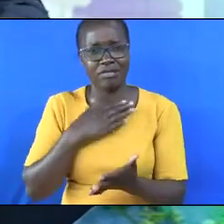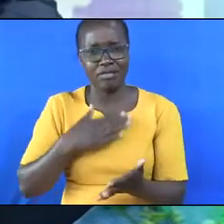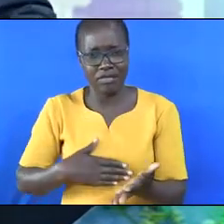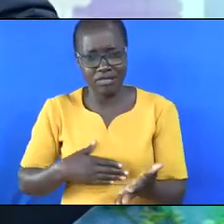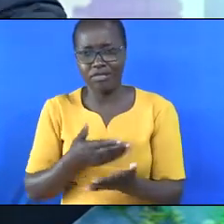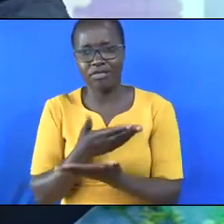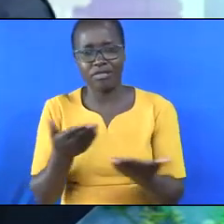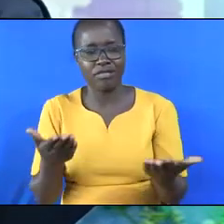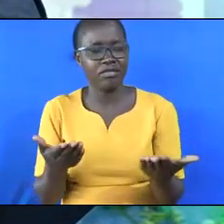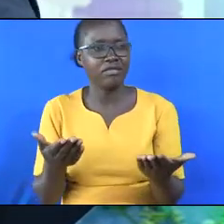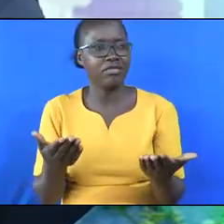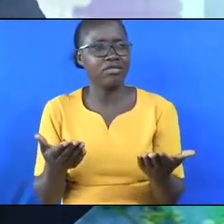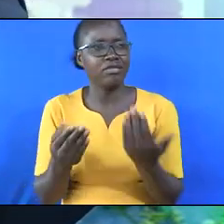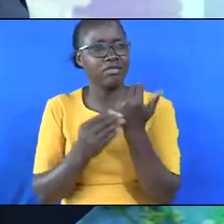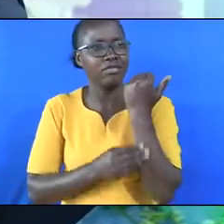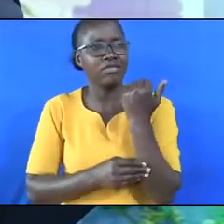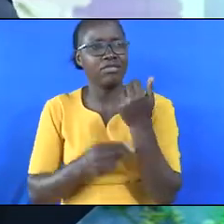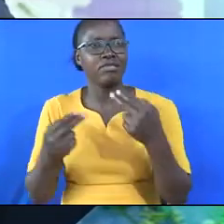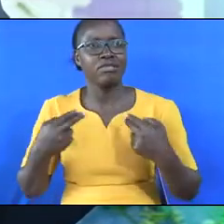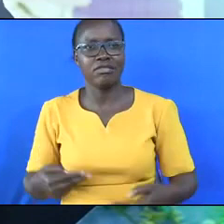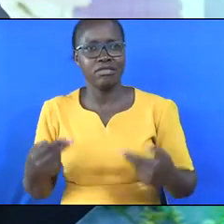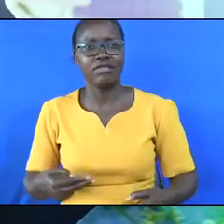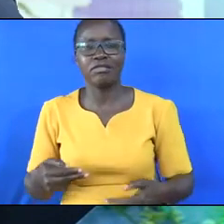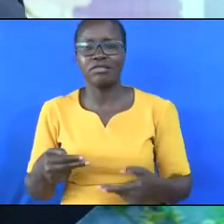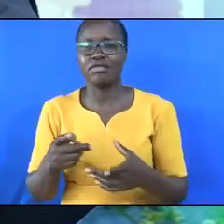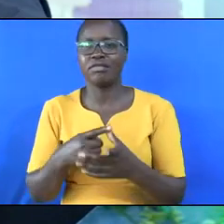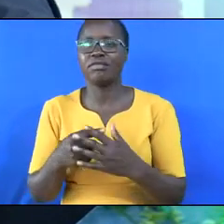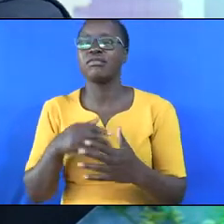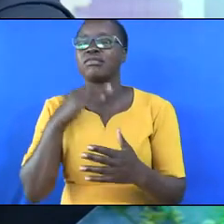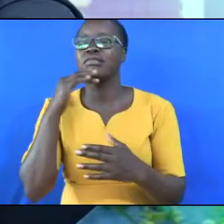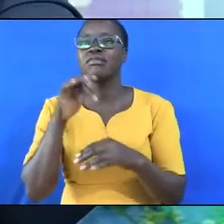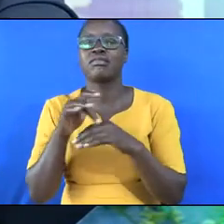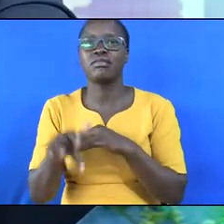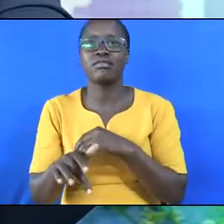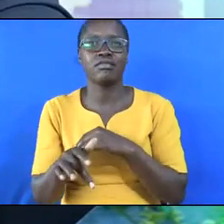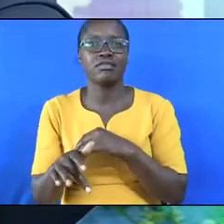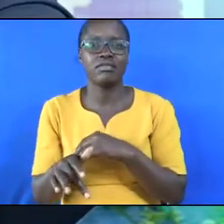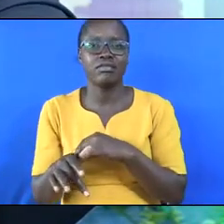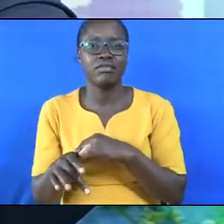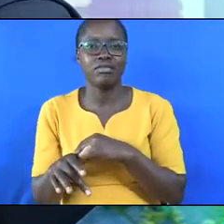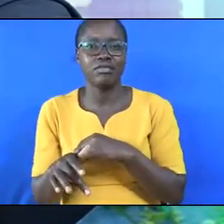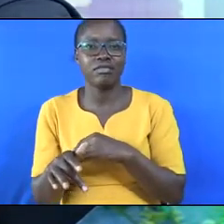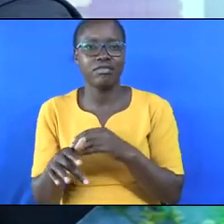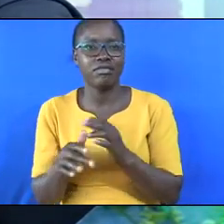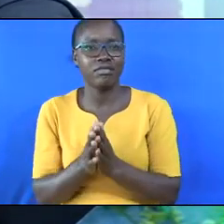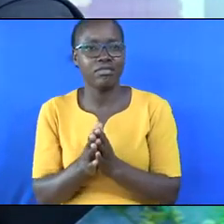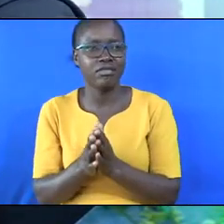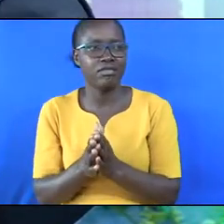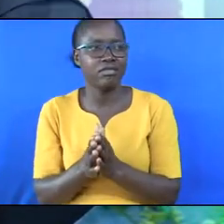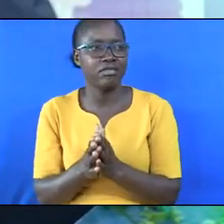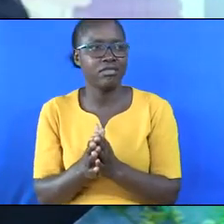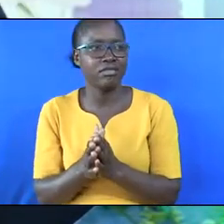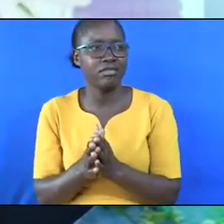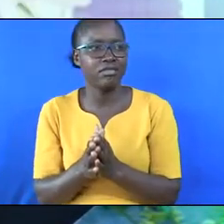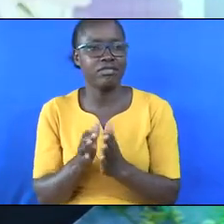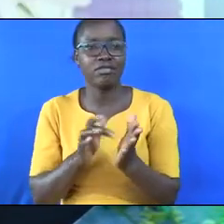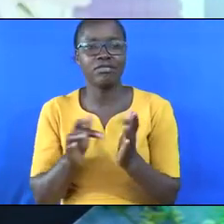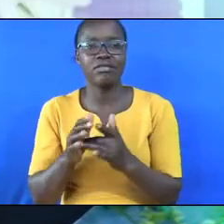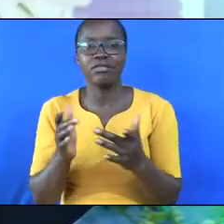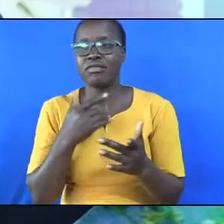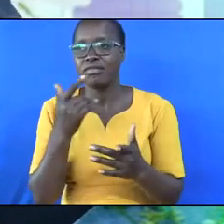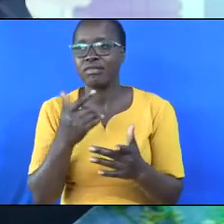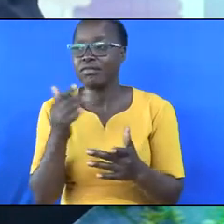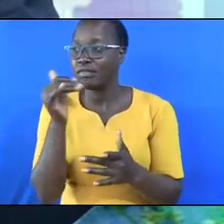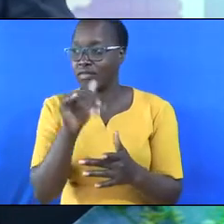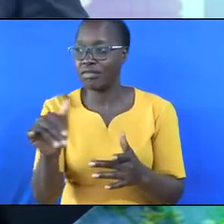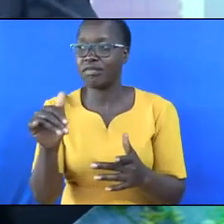put you in poor health and send you to an early grave. In Isaiah chapter 66 verse 17 the Bible says that